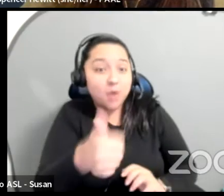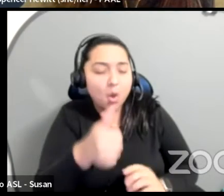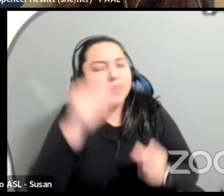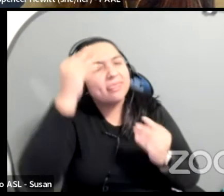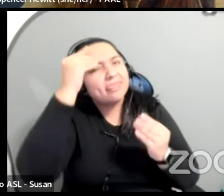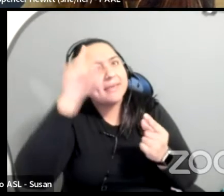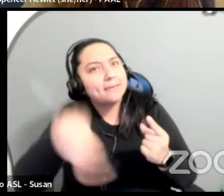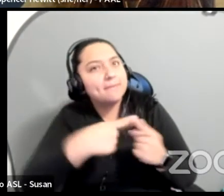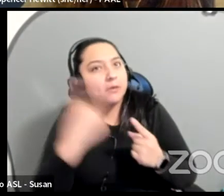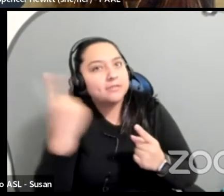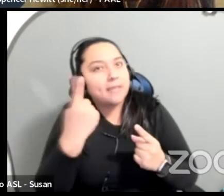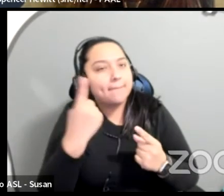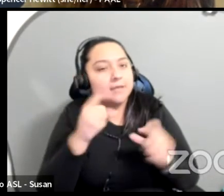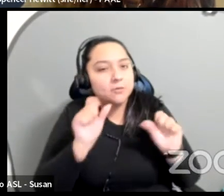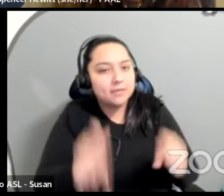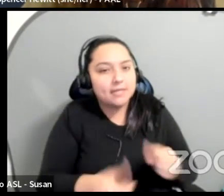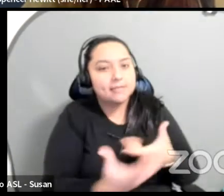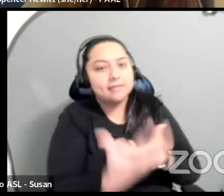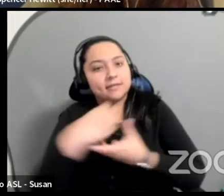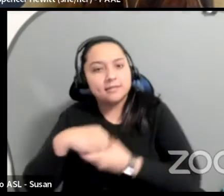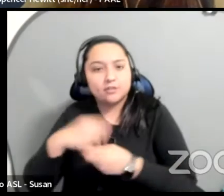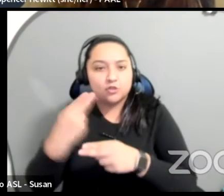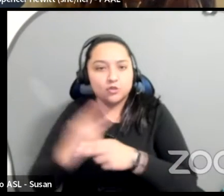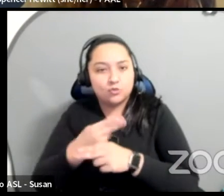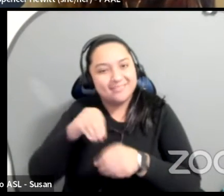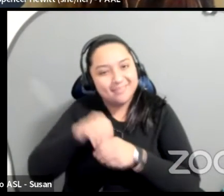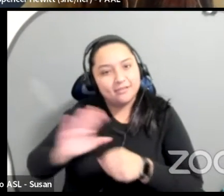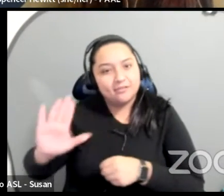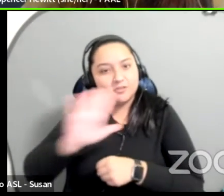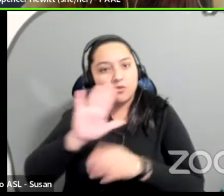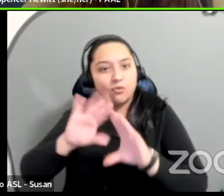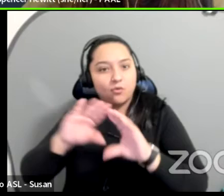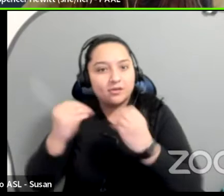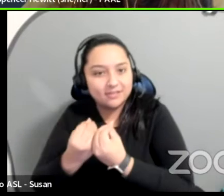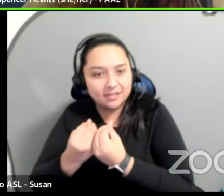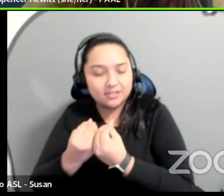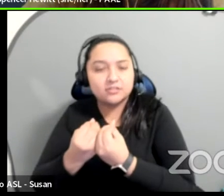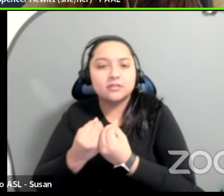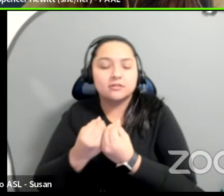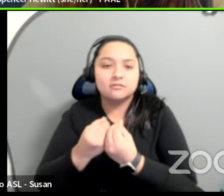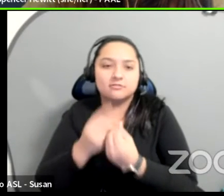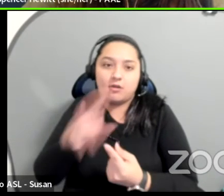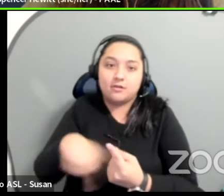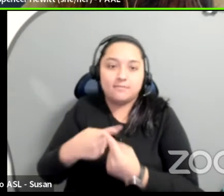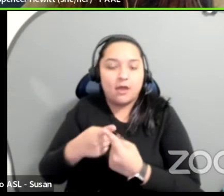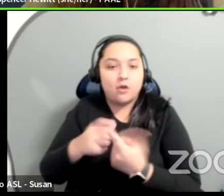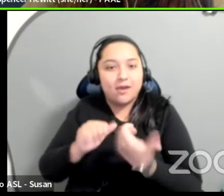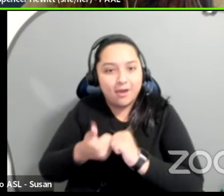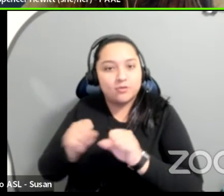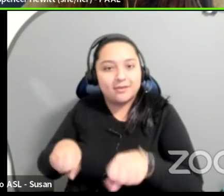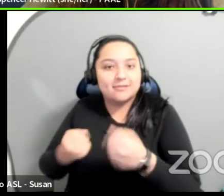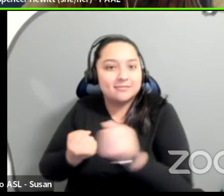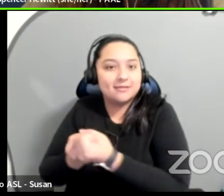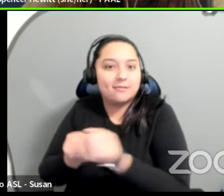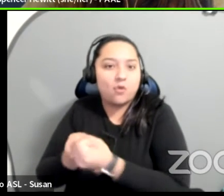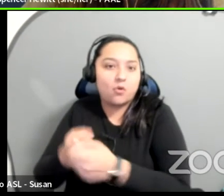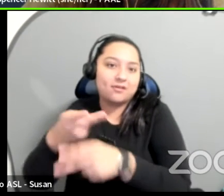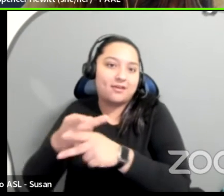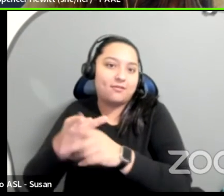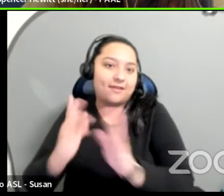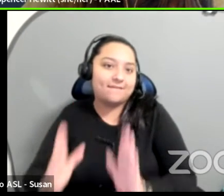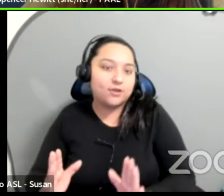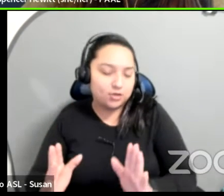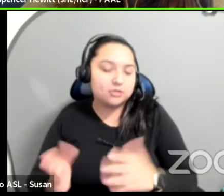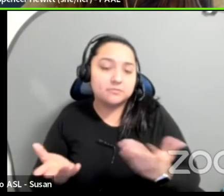uh, help with this idea of caretaker support? Absolutely. Write it on a sticky note, put it on your laptop, phone,